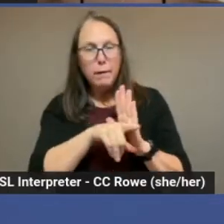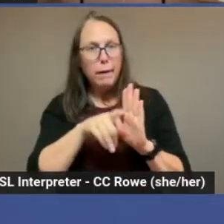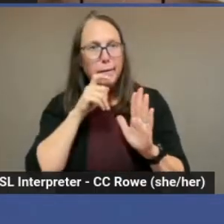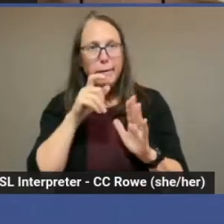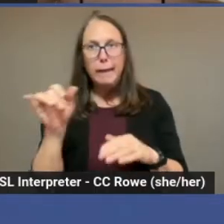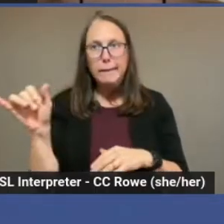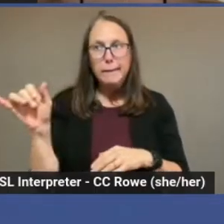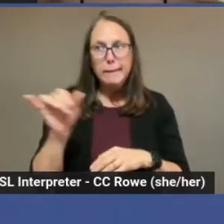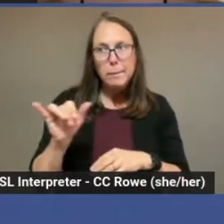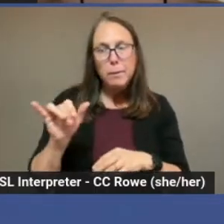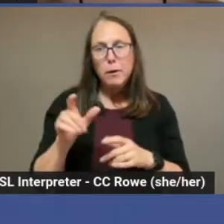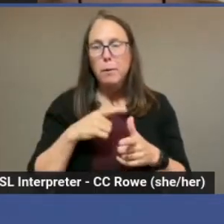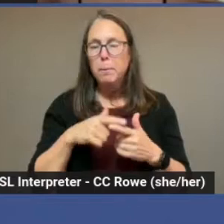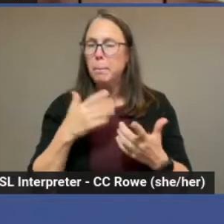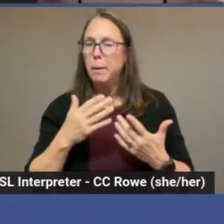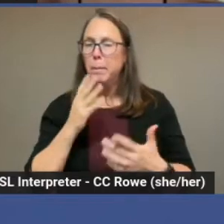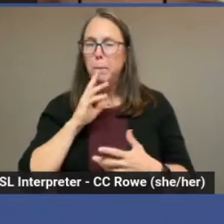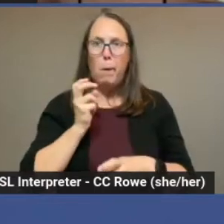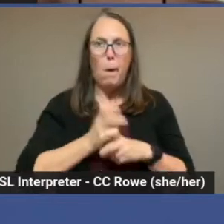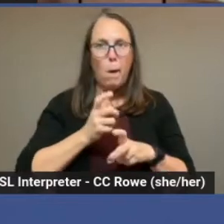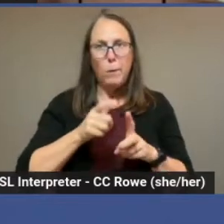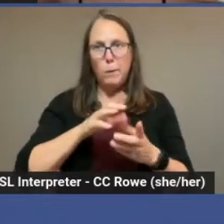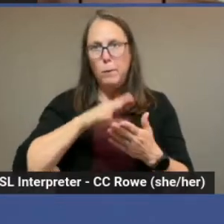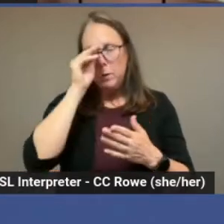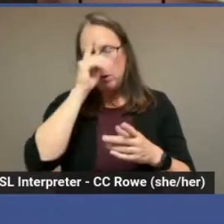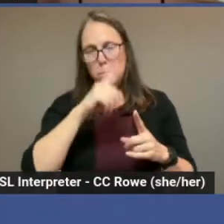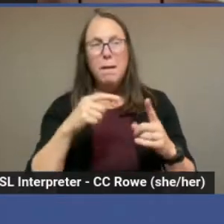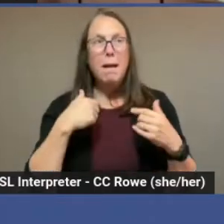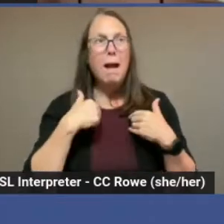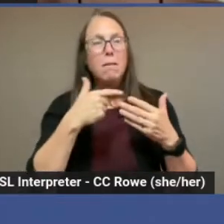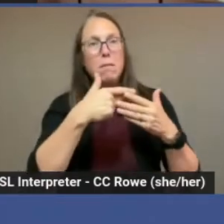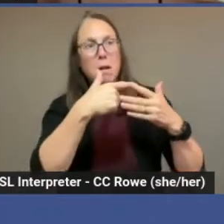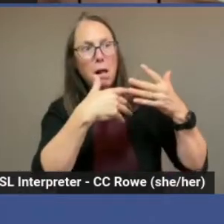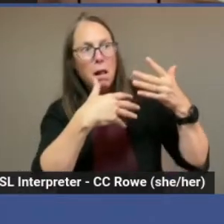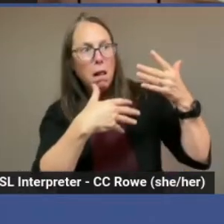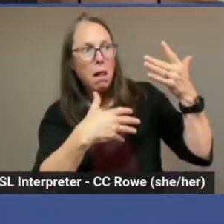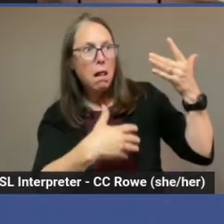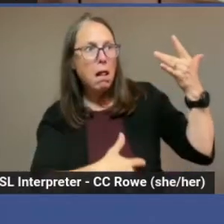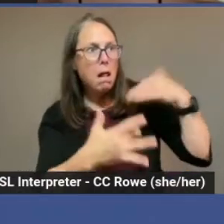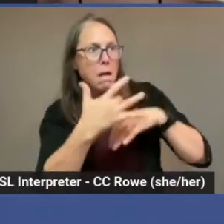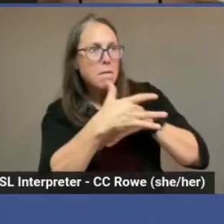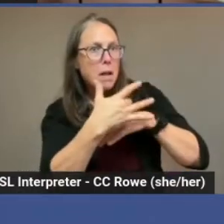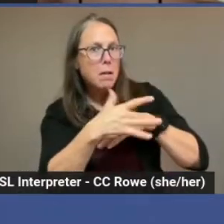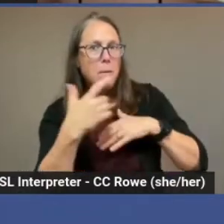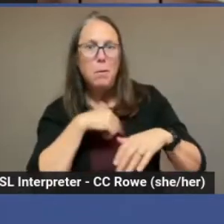But there is so much available. And there's so much out there for us all to find.